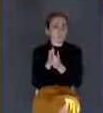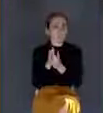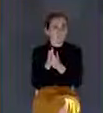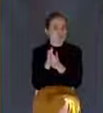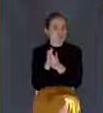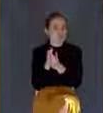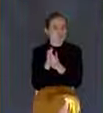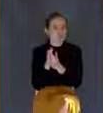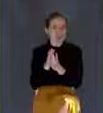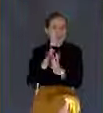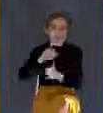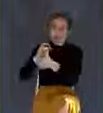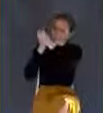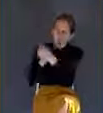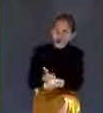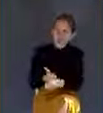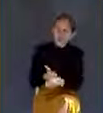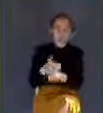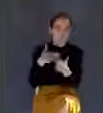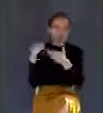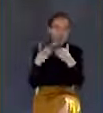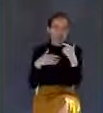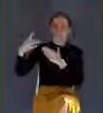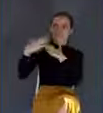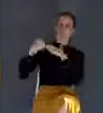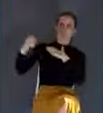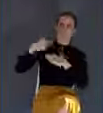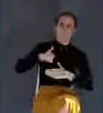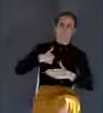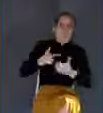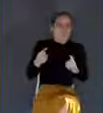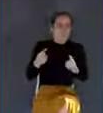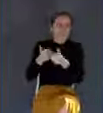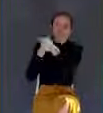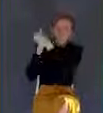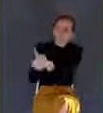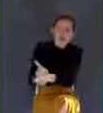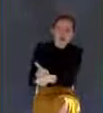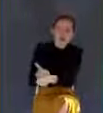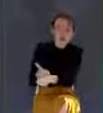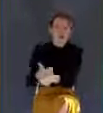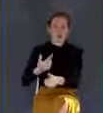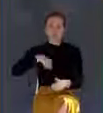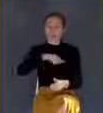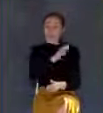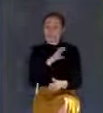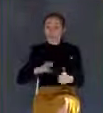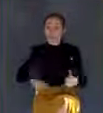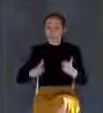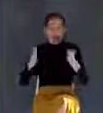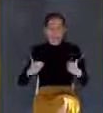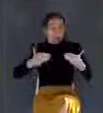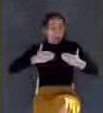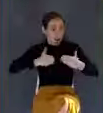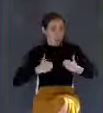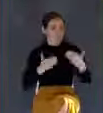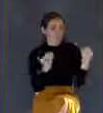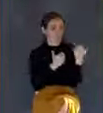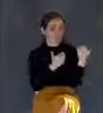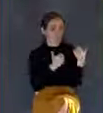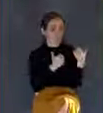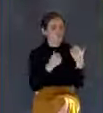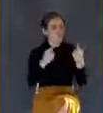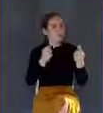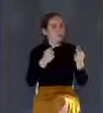assigned for me to do. And as God's people, we have an assignment. God has given the church an assignment. We are to be worshiping. We are to be witnessing.